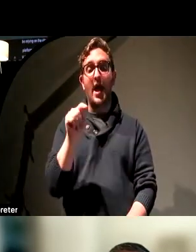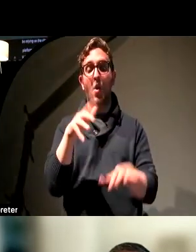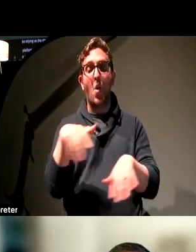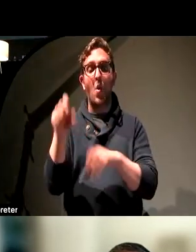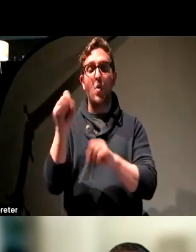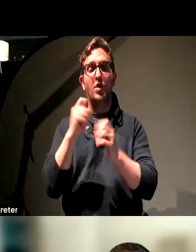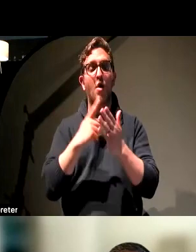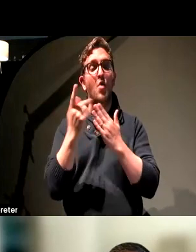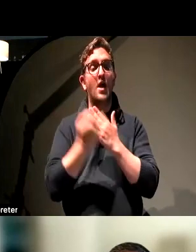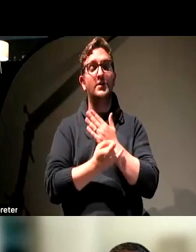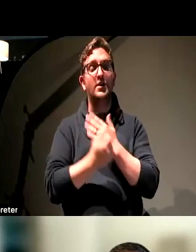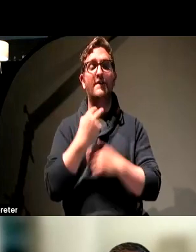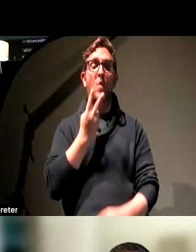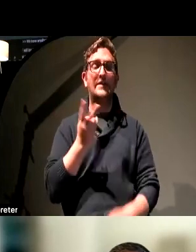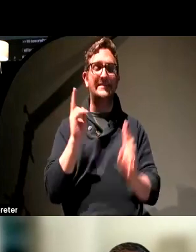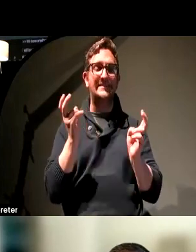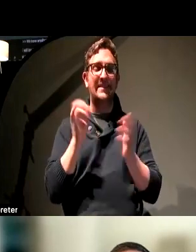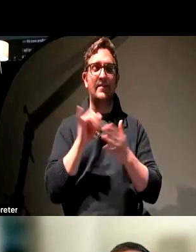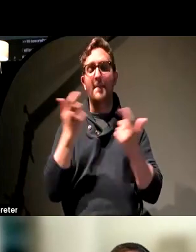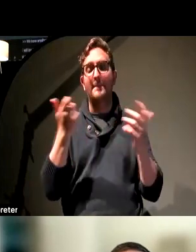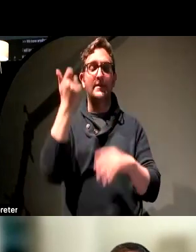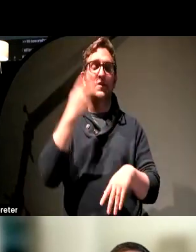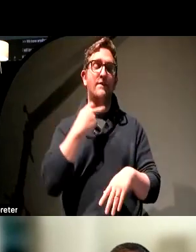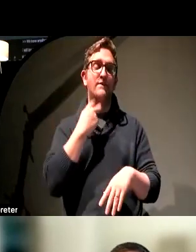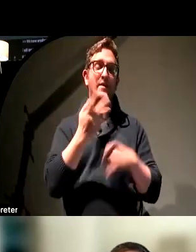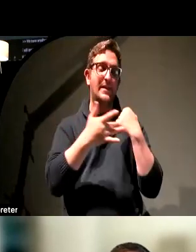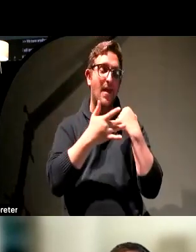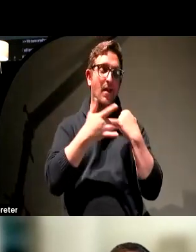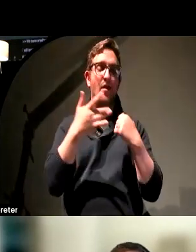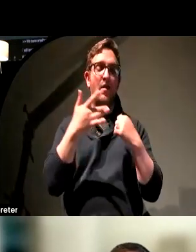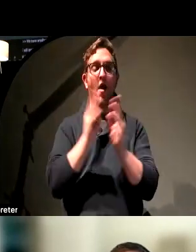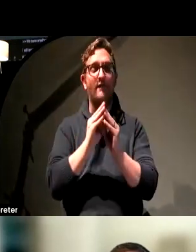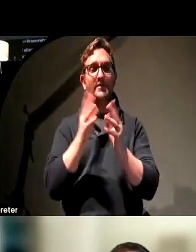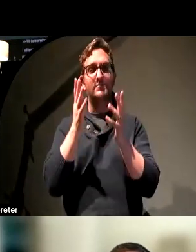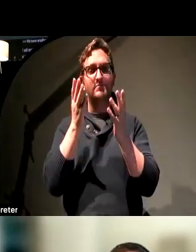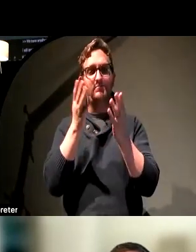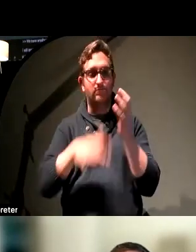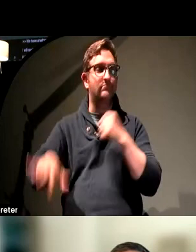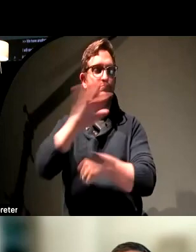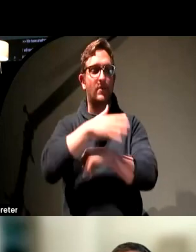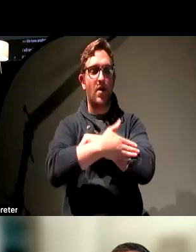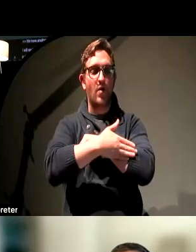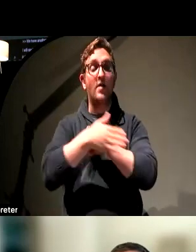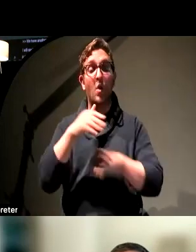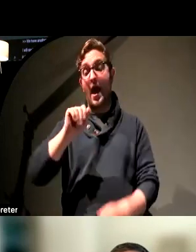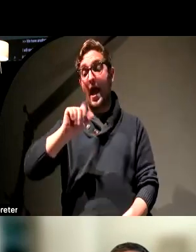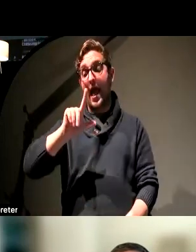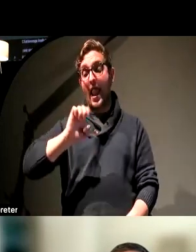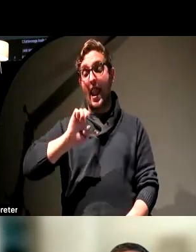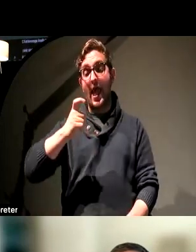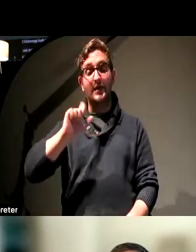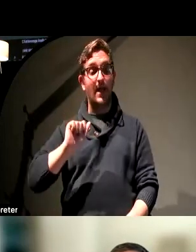every year, one of the biggest voice technology conferences in the country. How are assistants like Alexa being utilized?